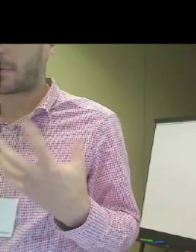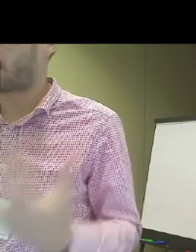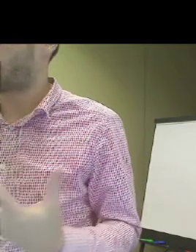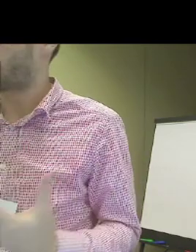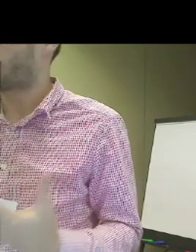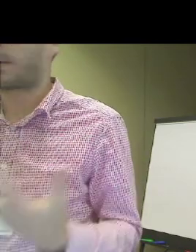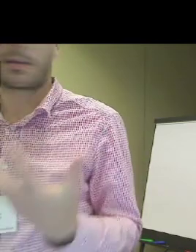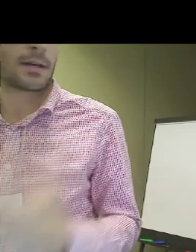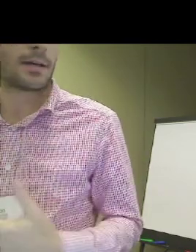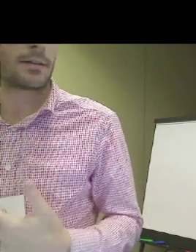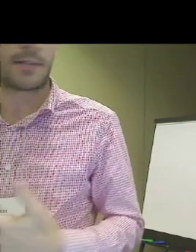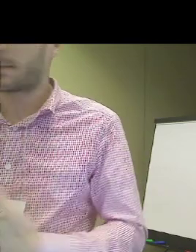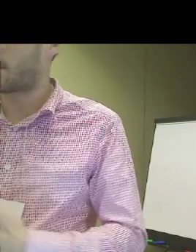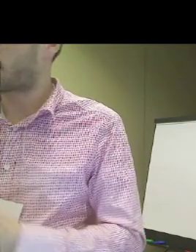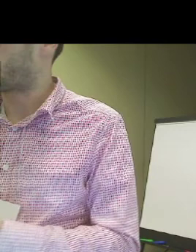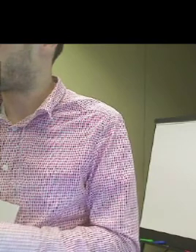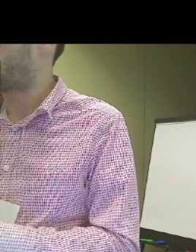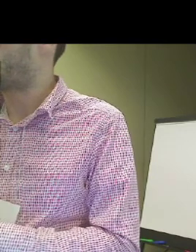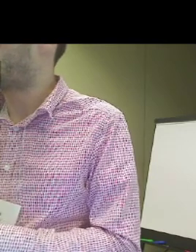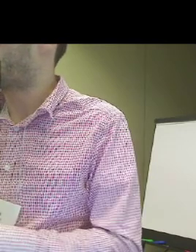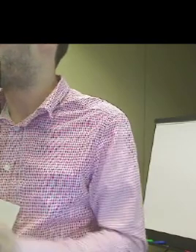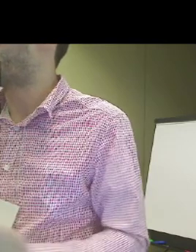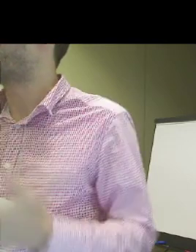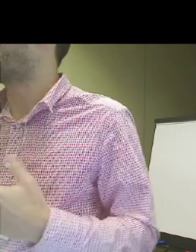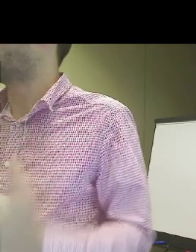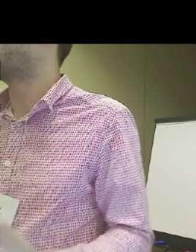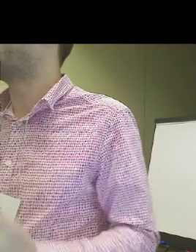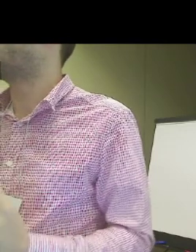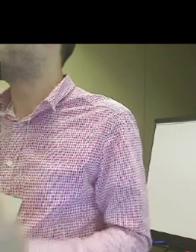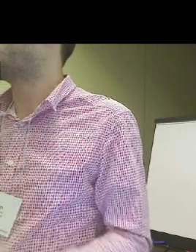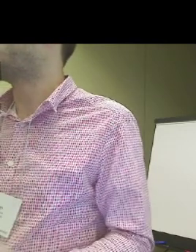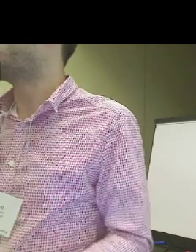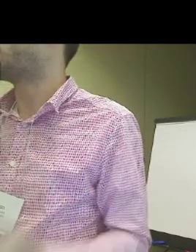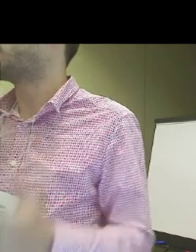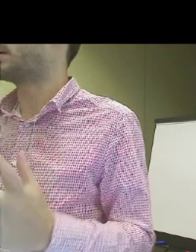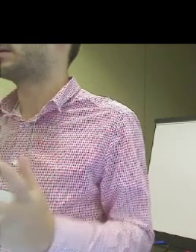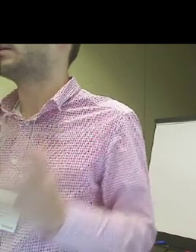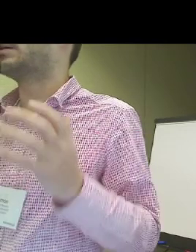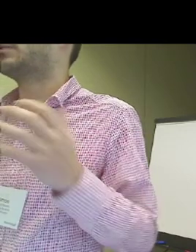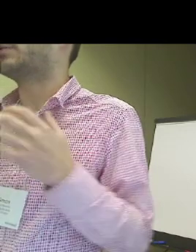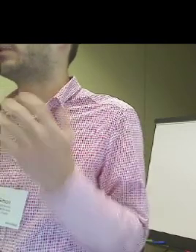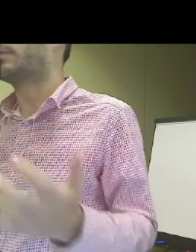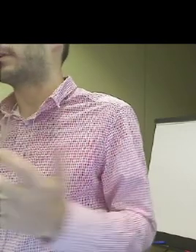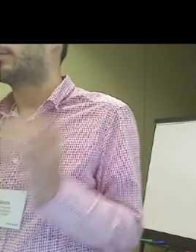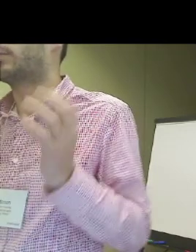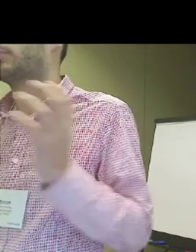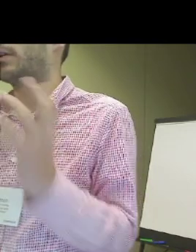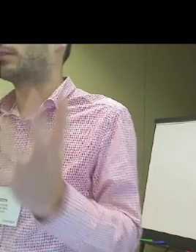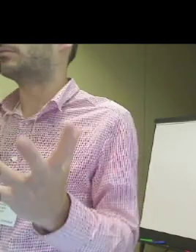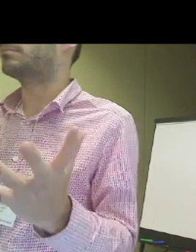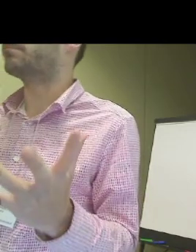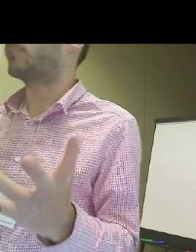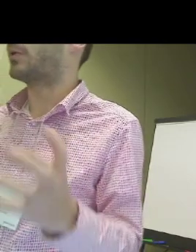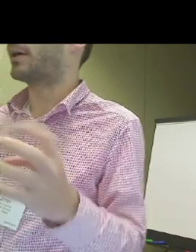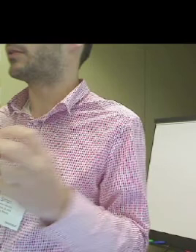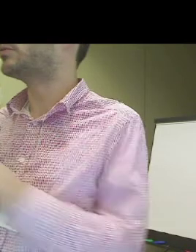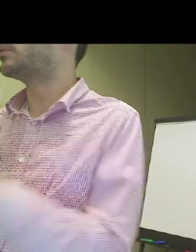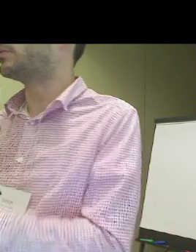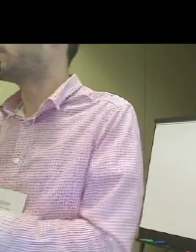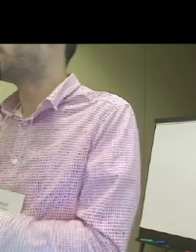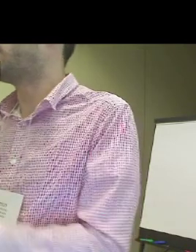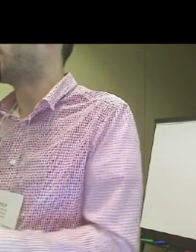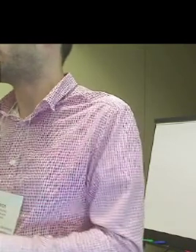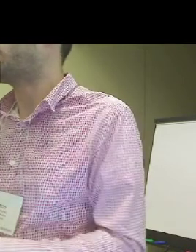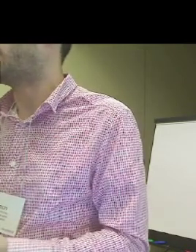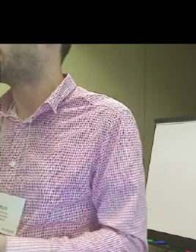it's really about innovation and dynamism. And we are recognized for this in France. Like we are recognized for trying to create